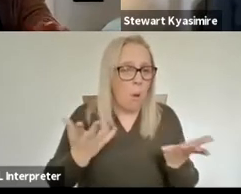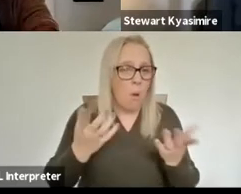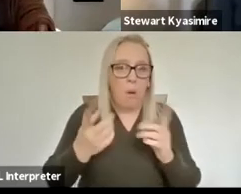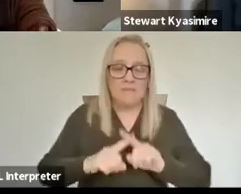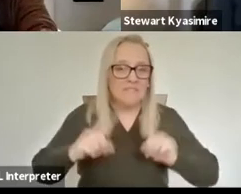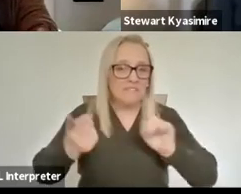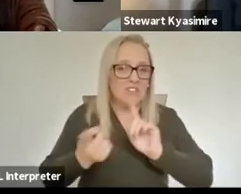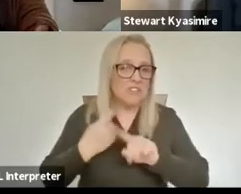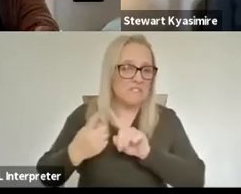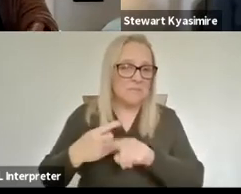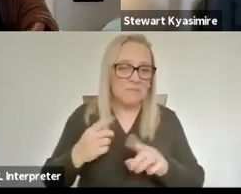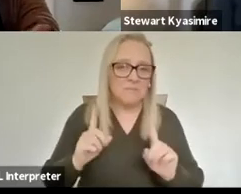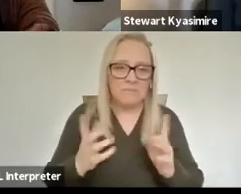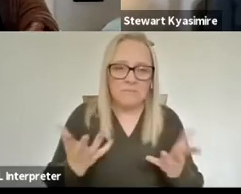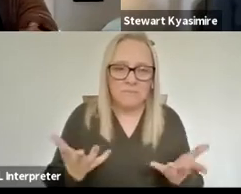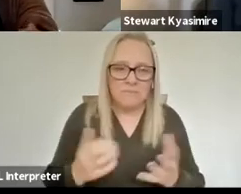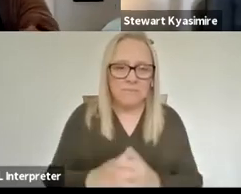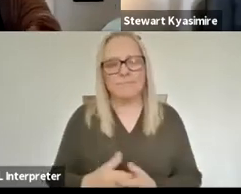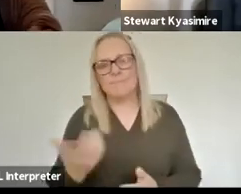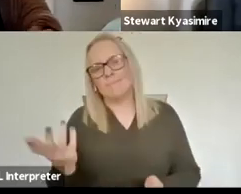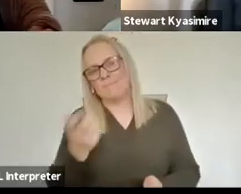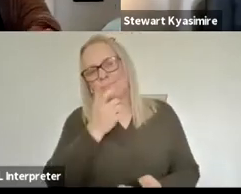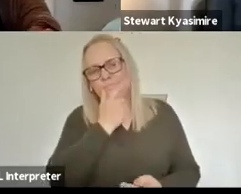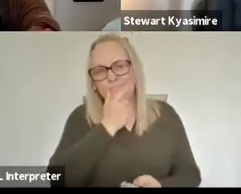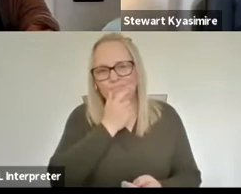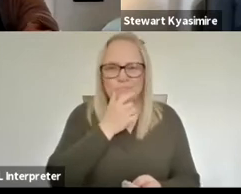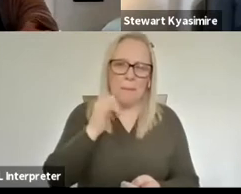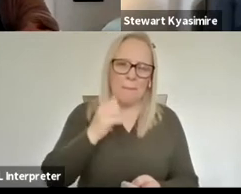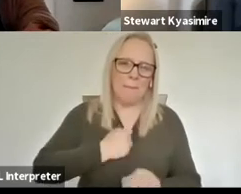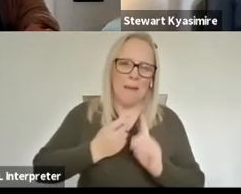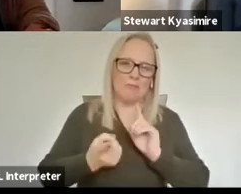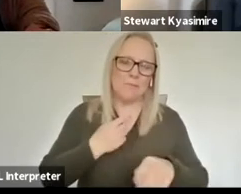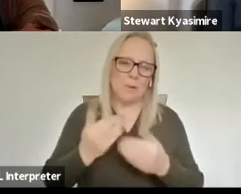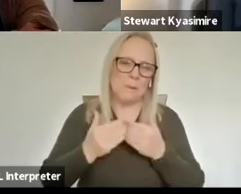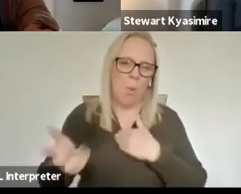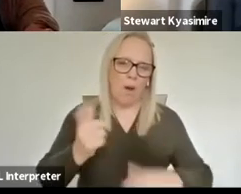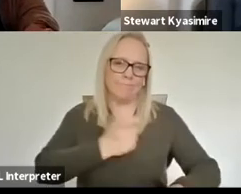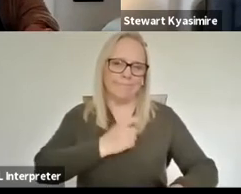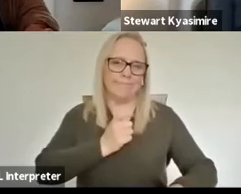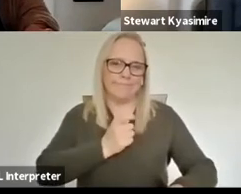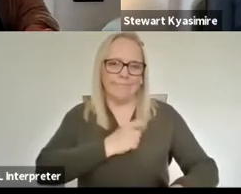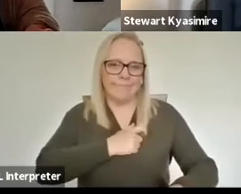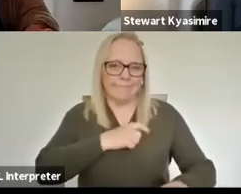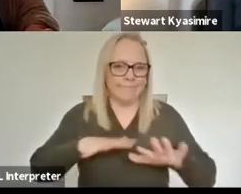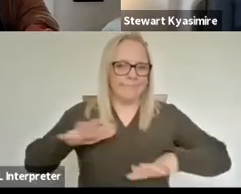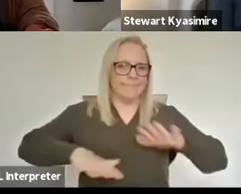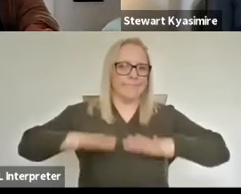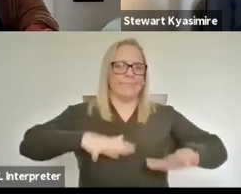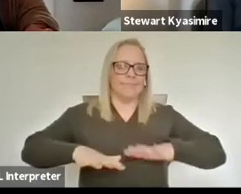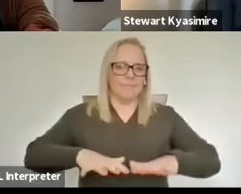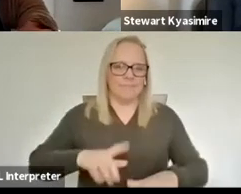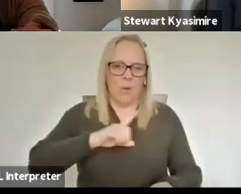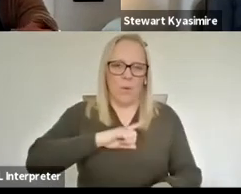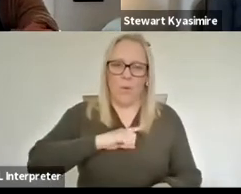maybe my response was a little more anxious um so I was in the middle of